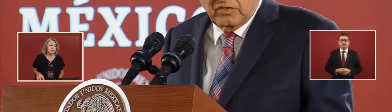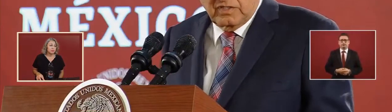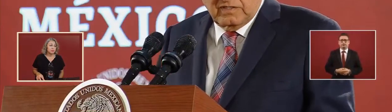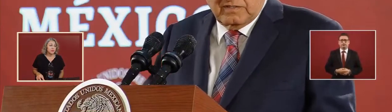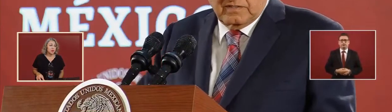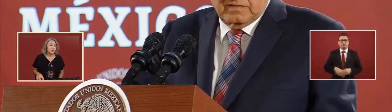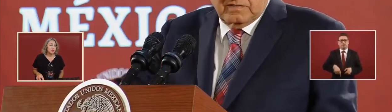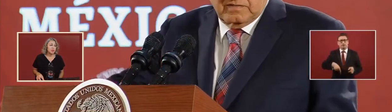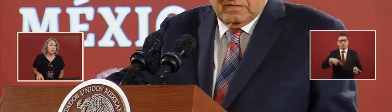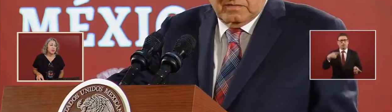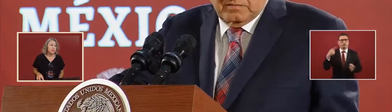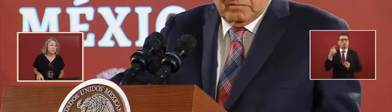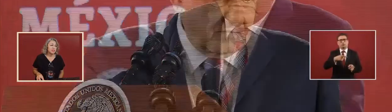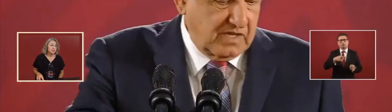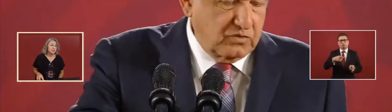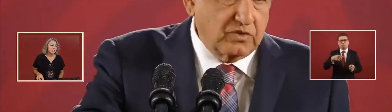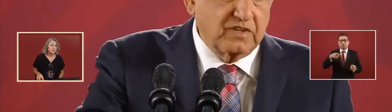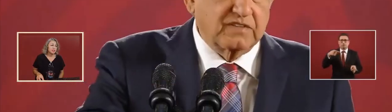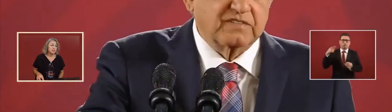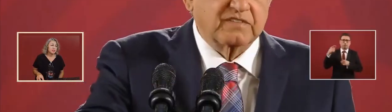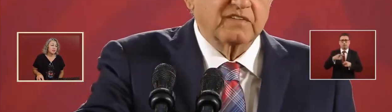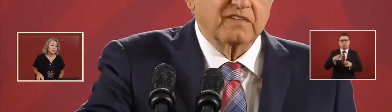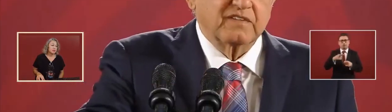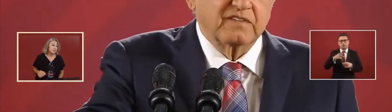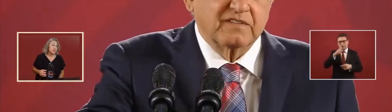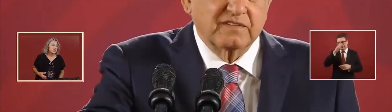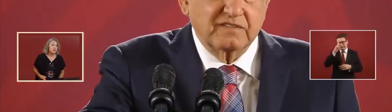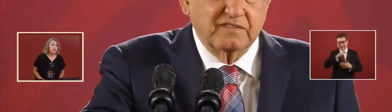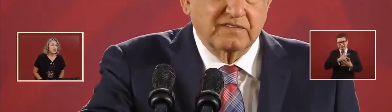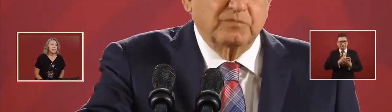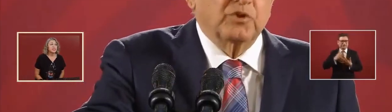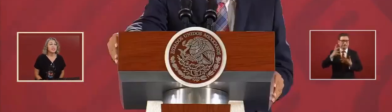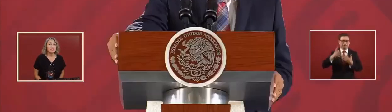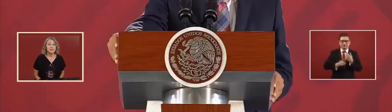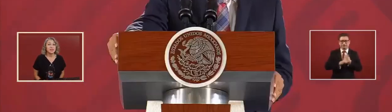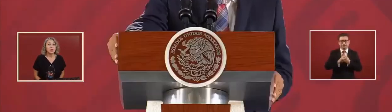major aggression, without violence.